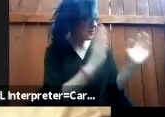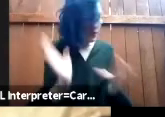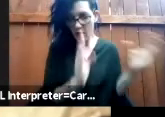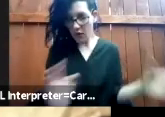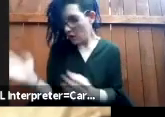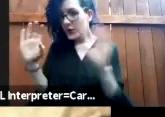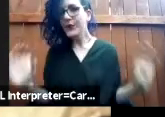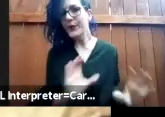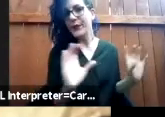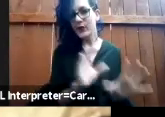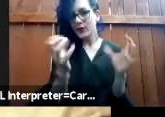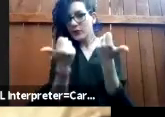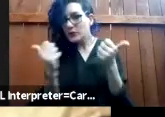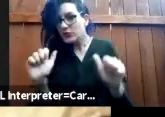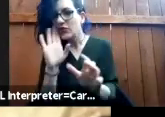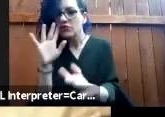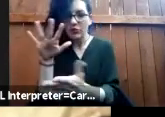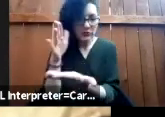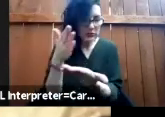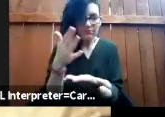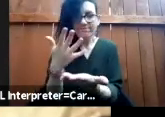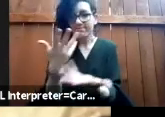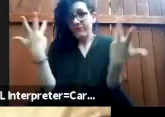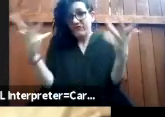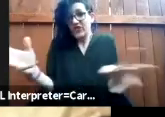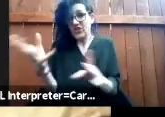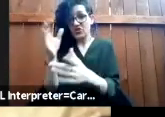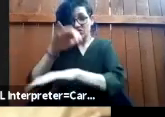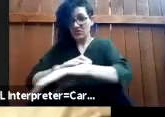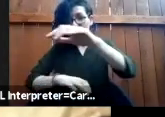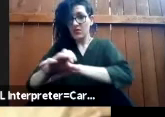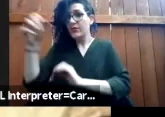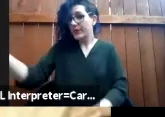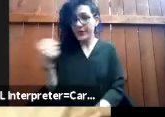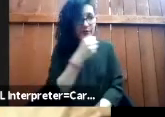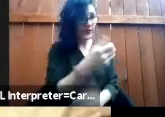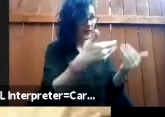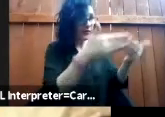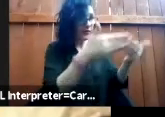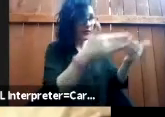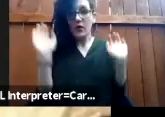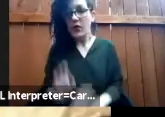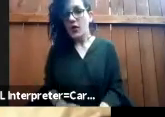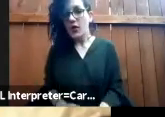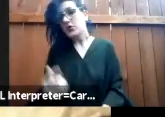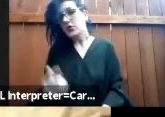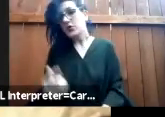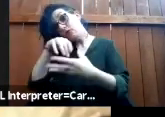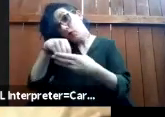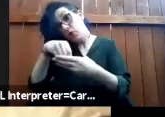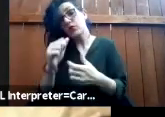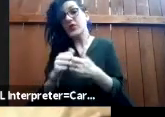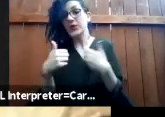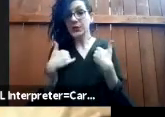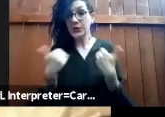I was a youth organizer with the youth justice coalition which is an org that works to challenge the